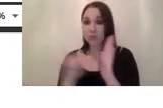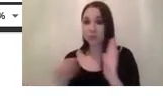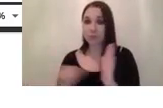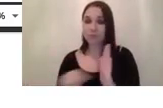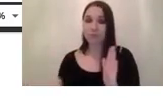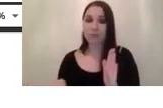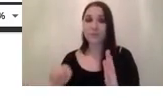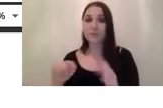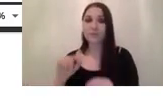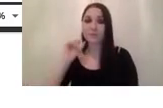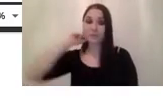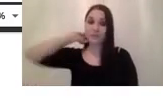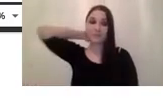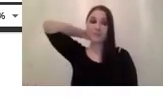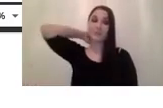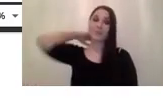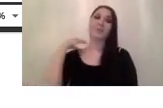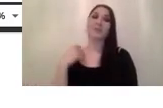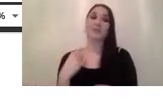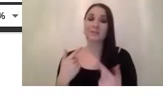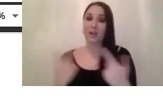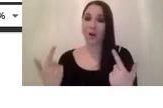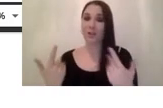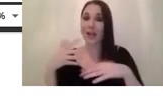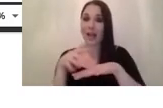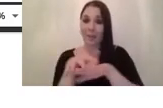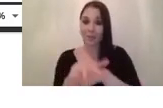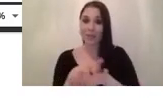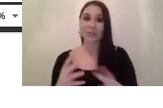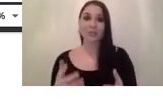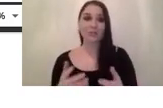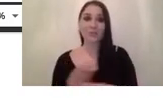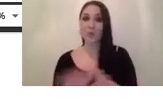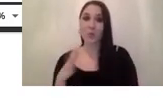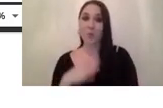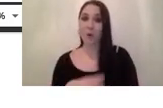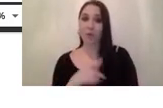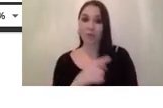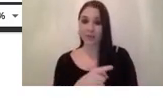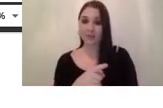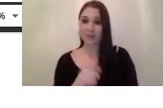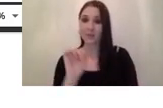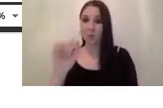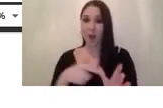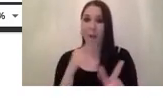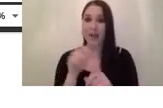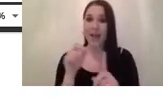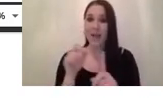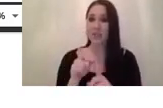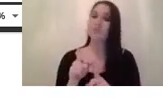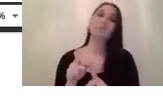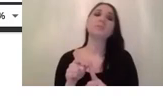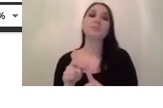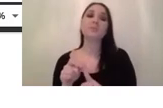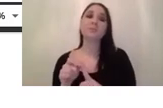with some optical aberrations which is something you really don't want for your application so as a rule of